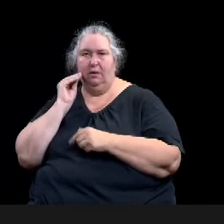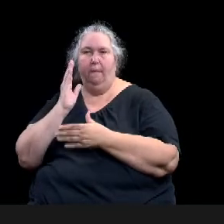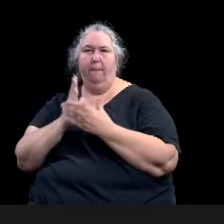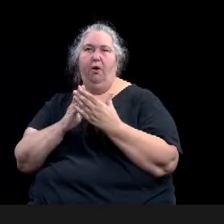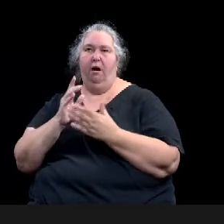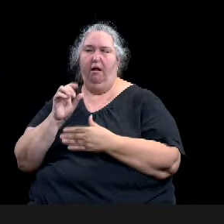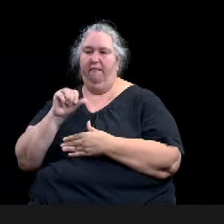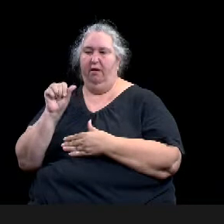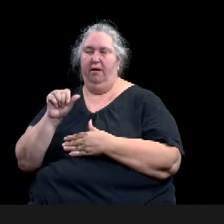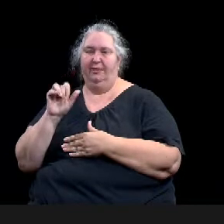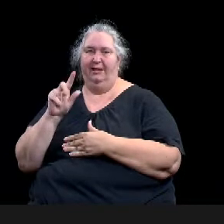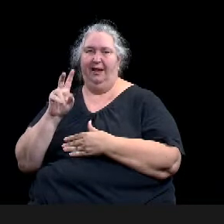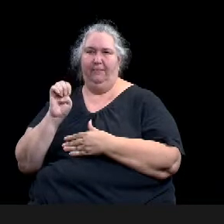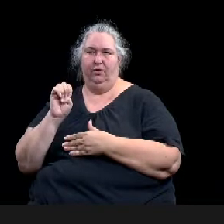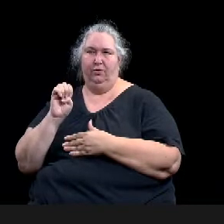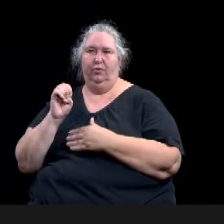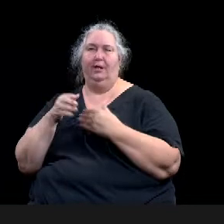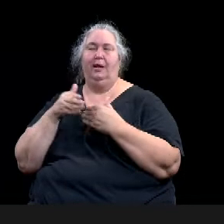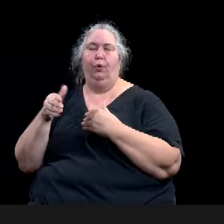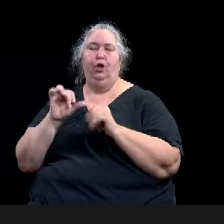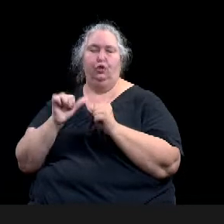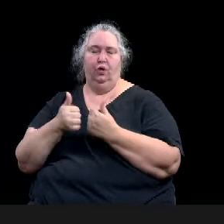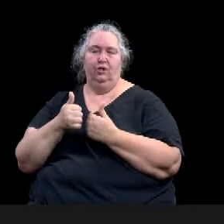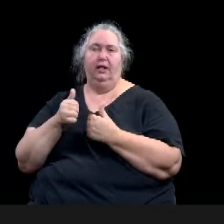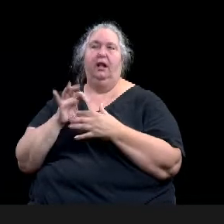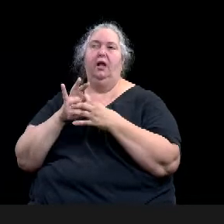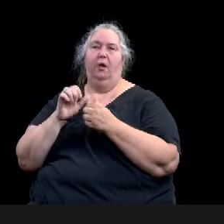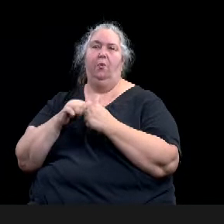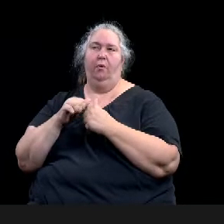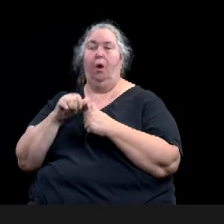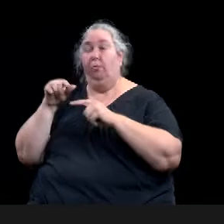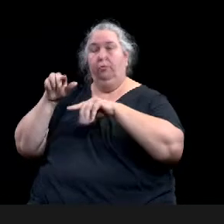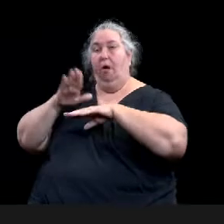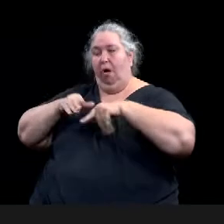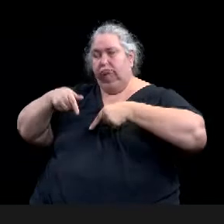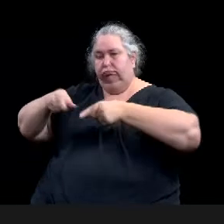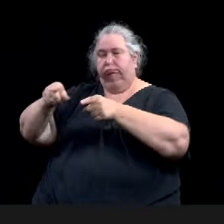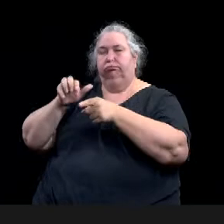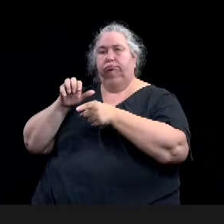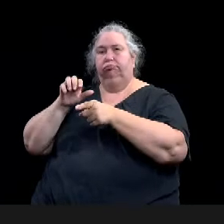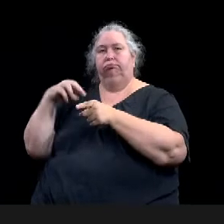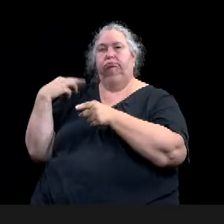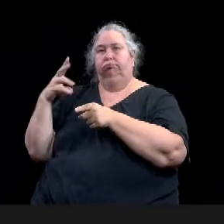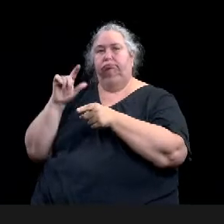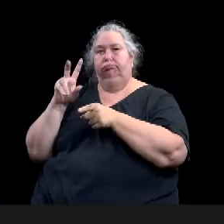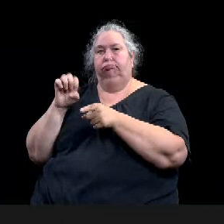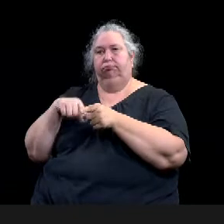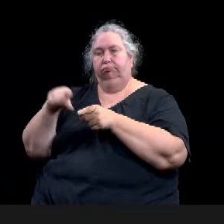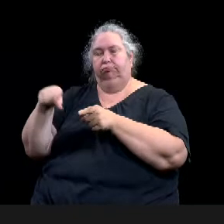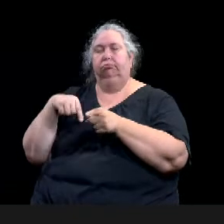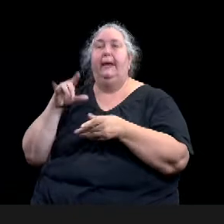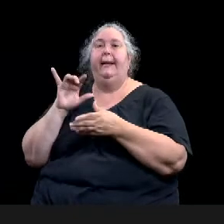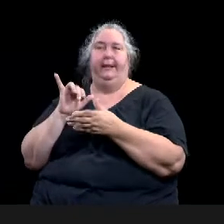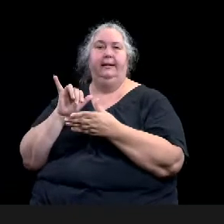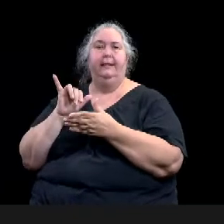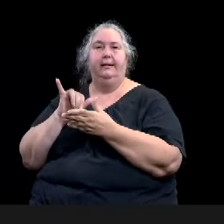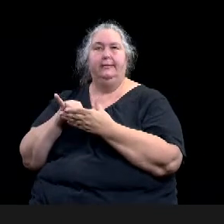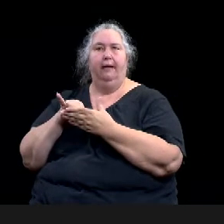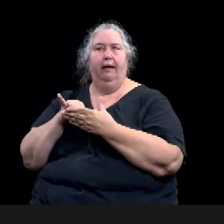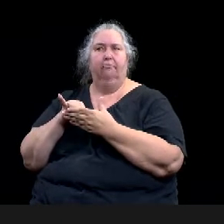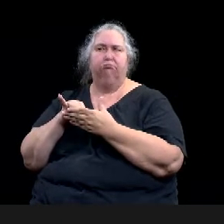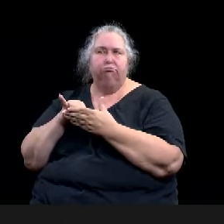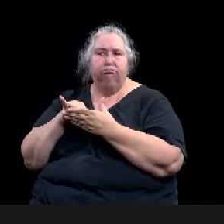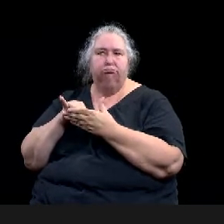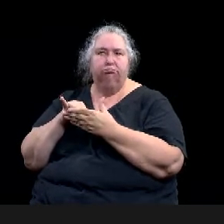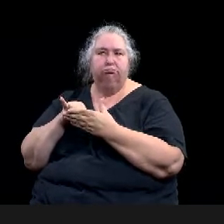And that, uh, that area is designated in our land use plan to be mixed use flex. So it is a mixed use area, um, uh, mostly,